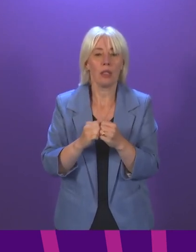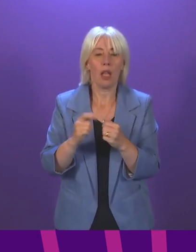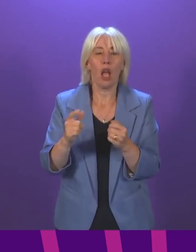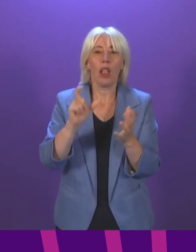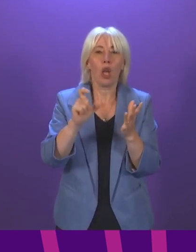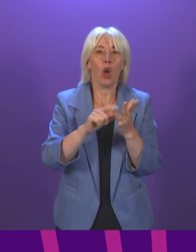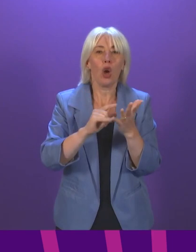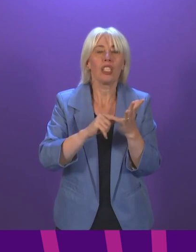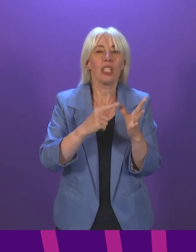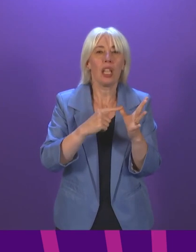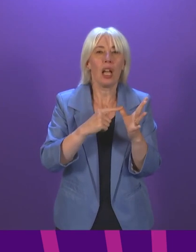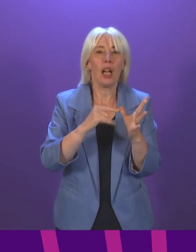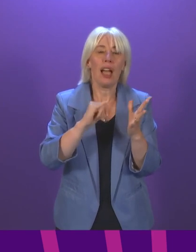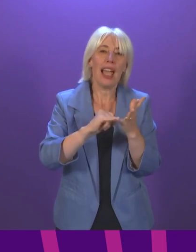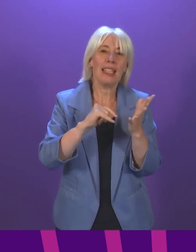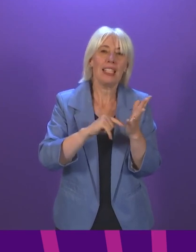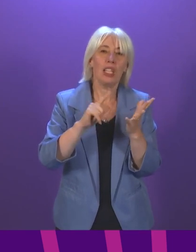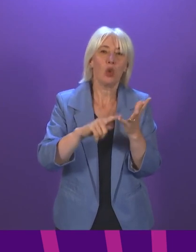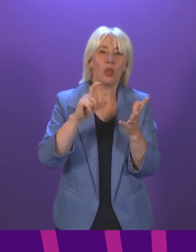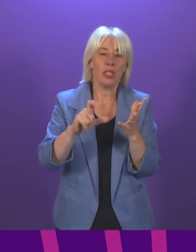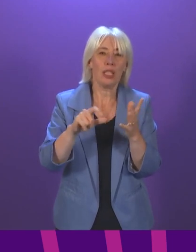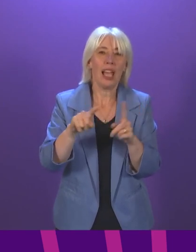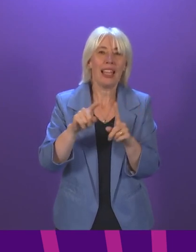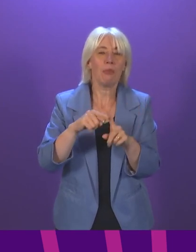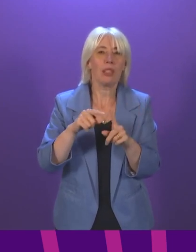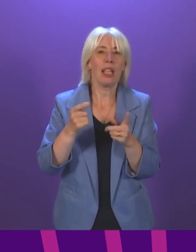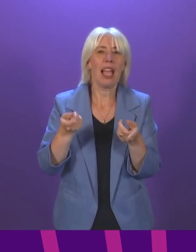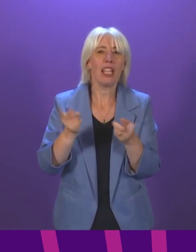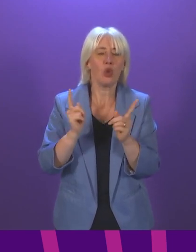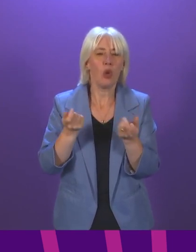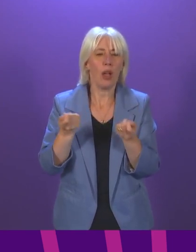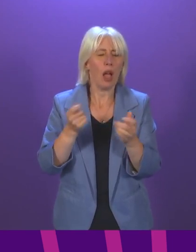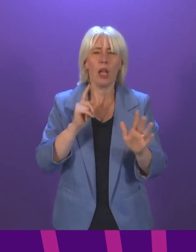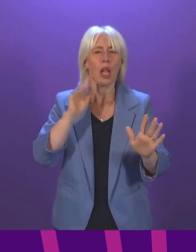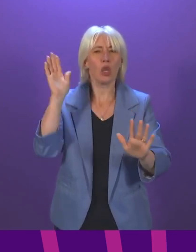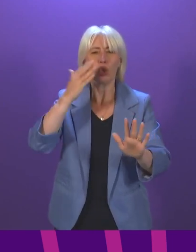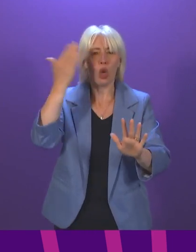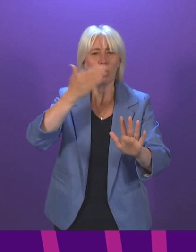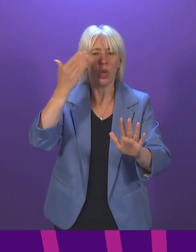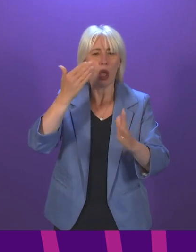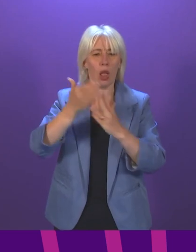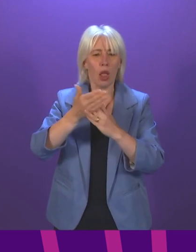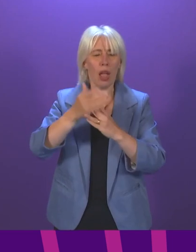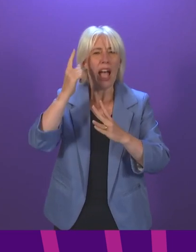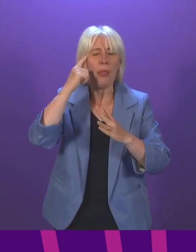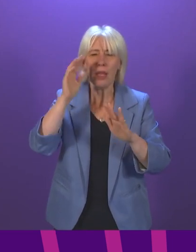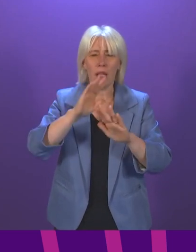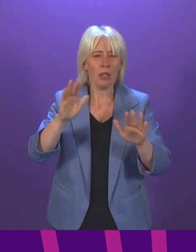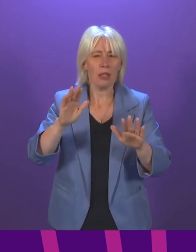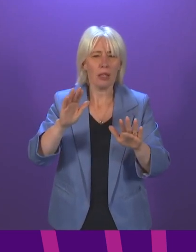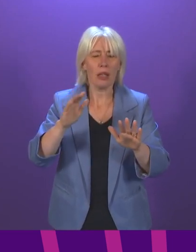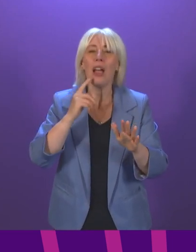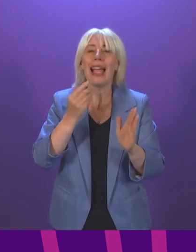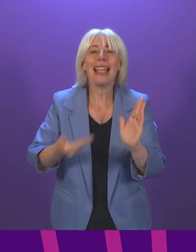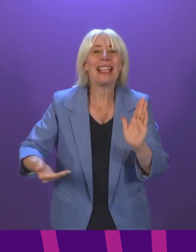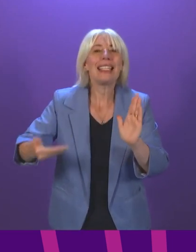as COSLA, STUC and Institute of Directors States. Sorry, sorry, Ms Graham. Yeah, I think there's been a slight understanding. I'm taking